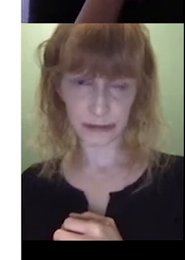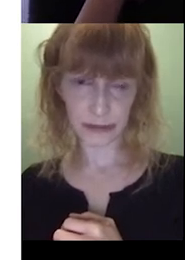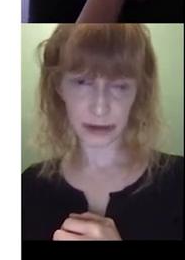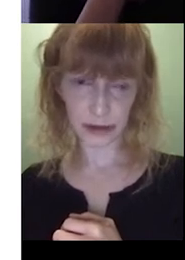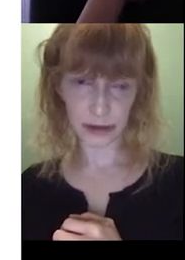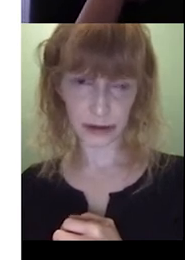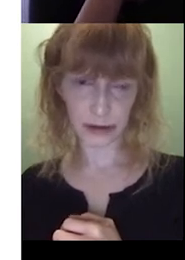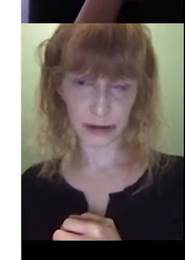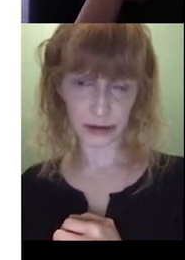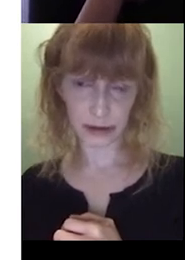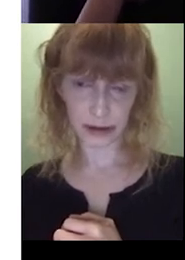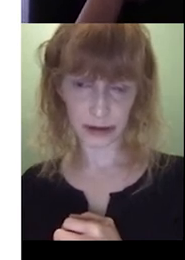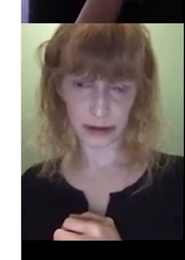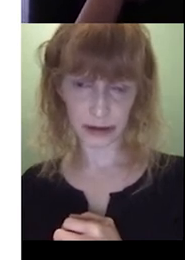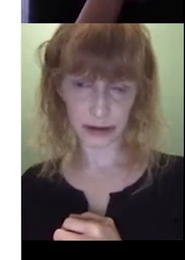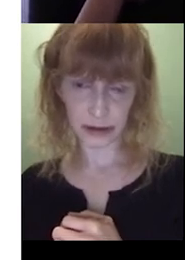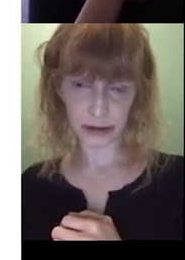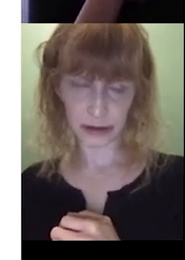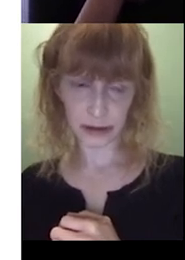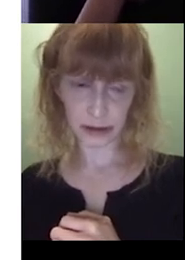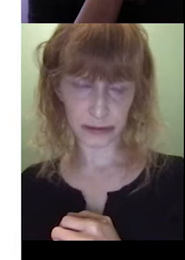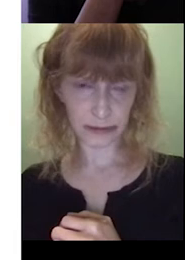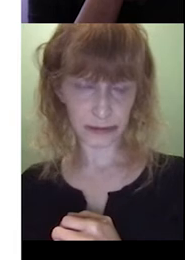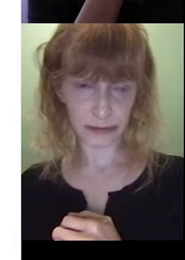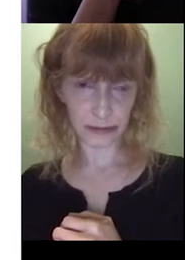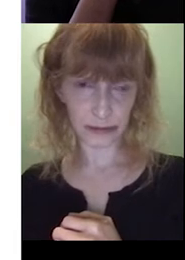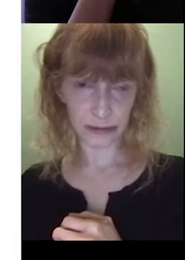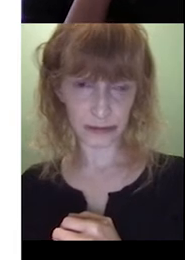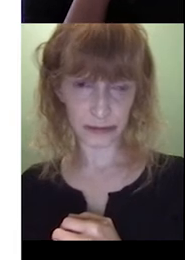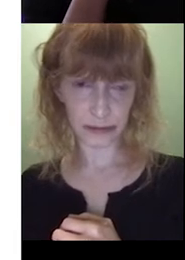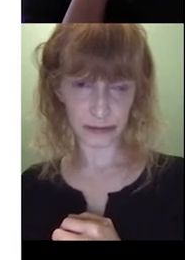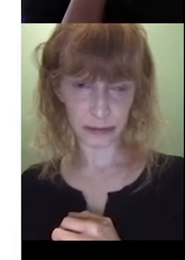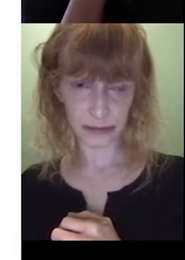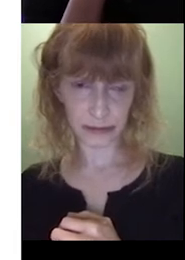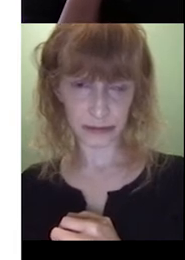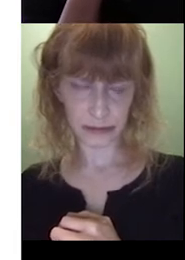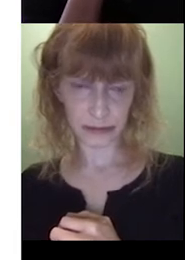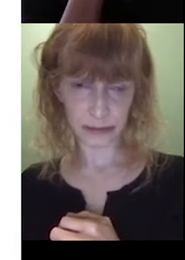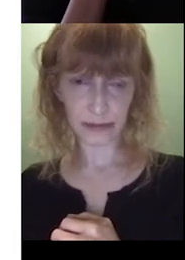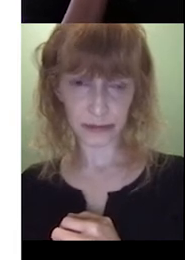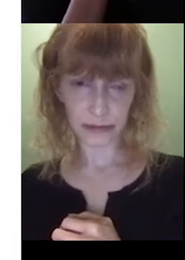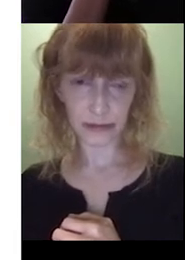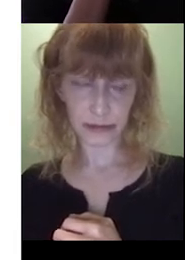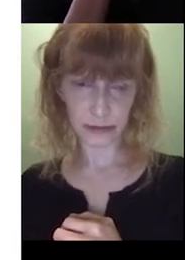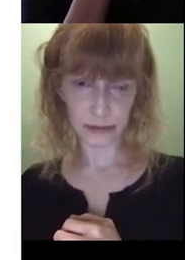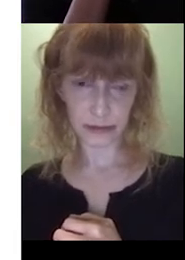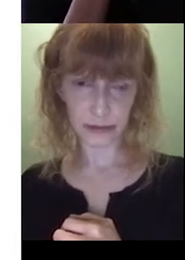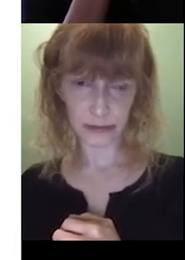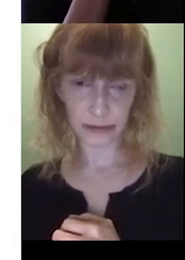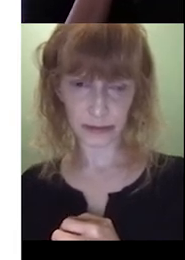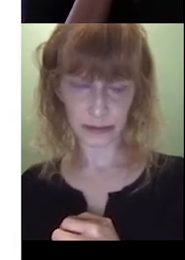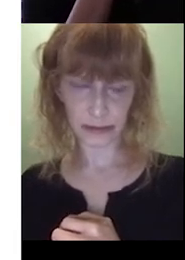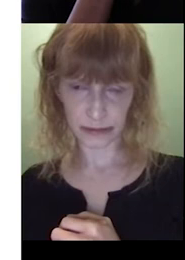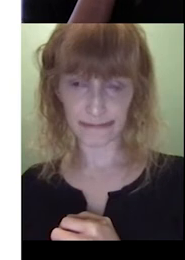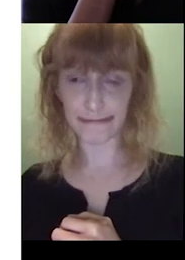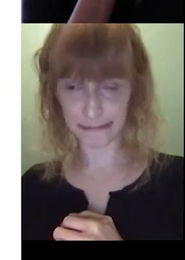so your choice is going to depend a lot on the age and language level of the person that you're reading with. You might just